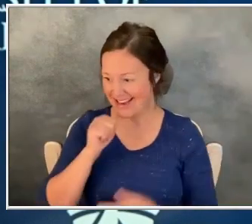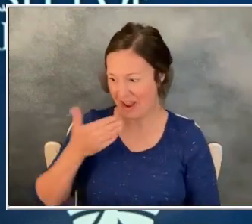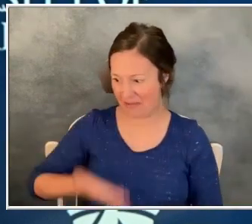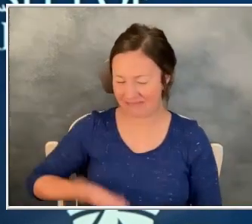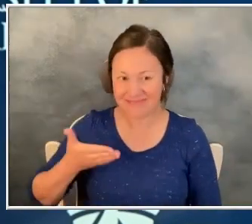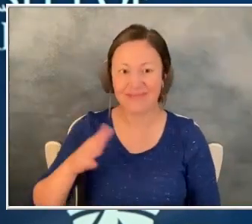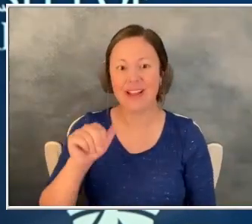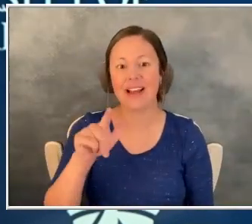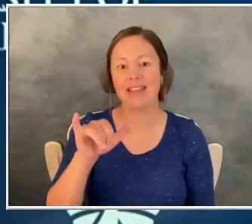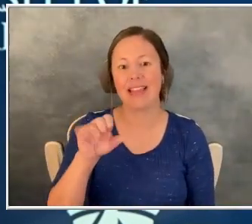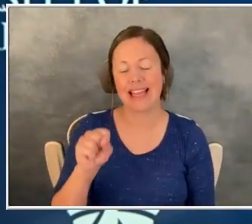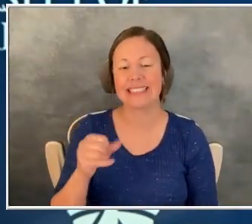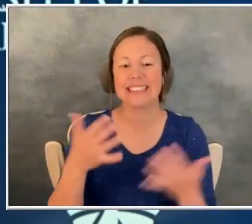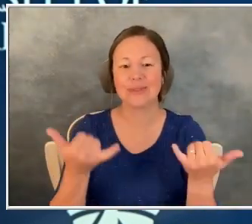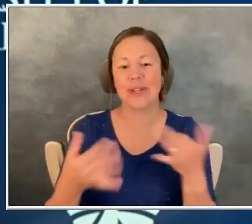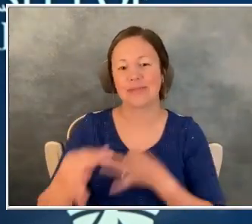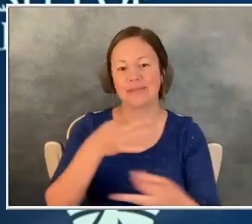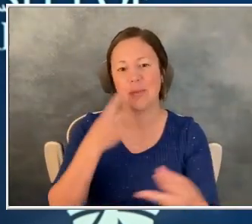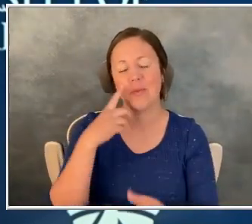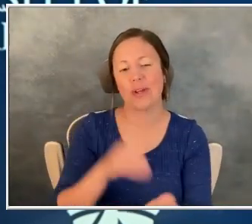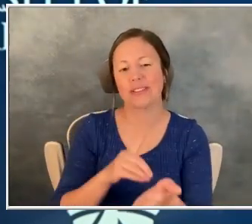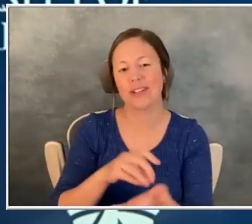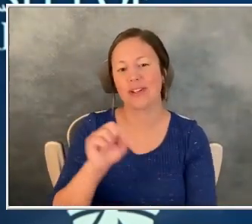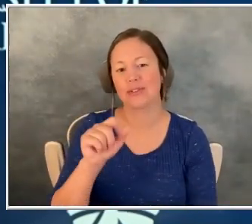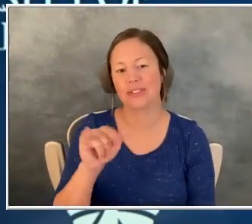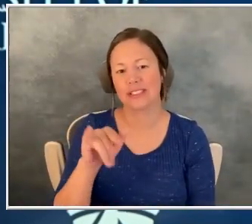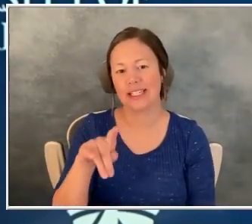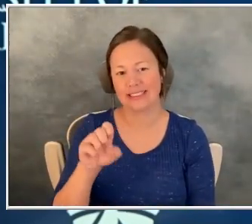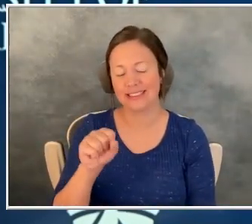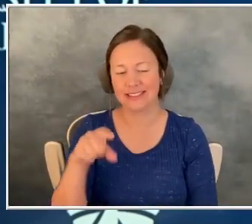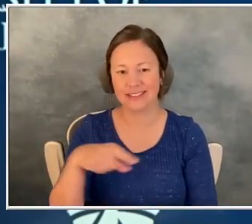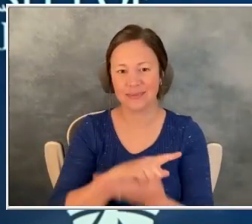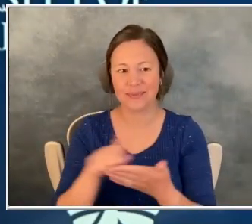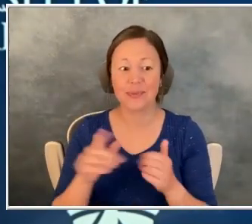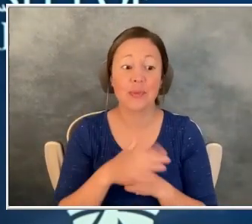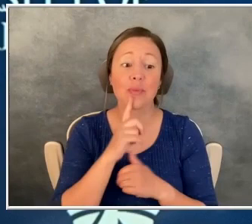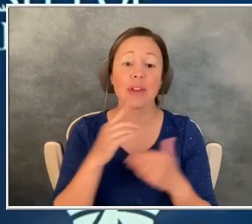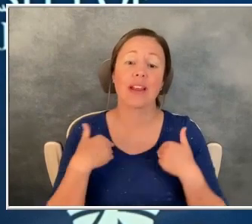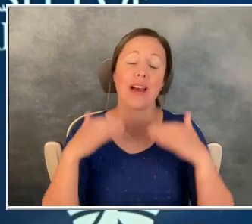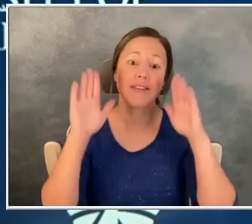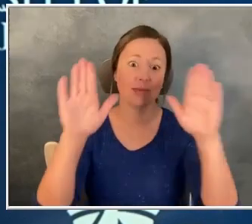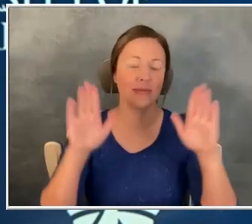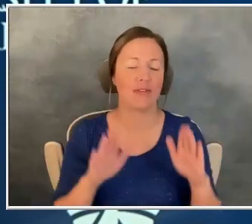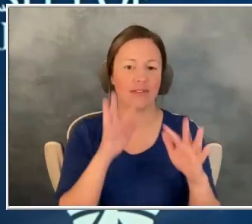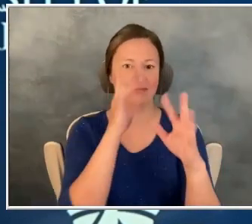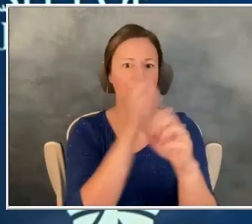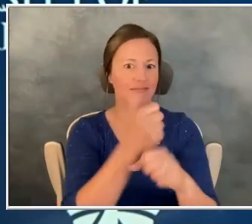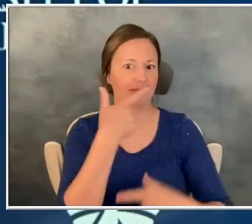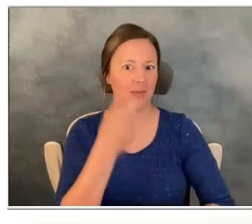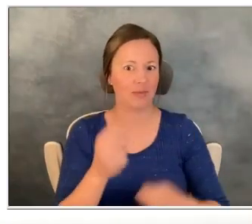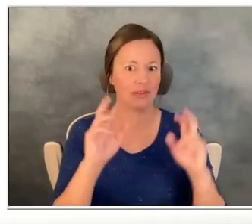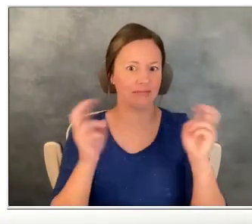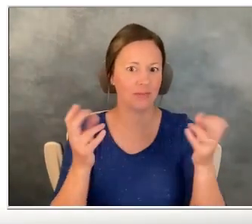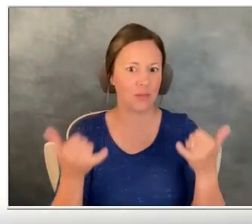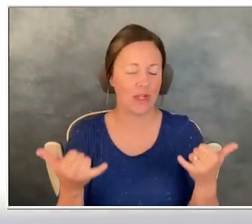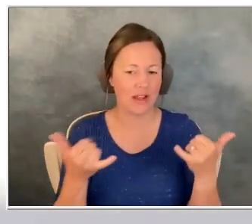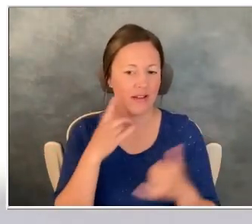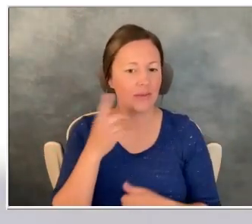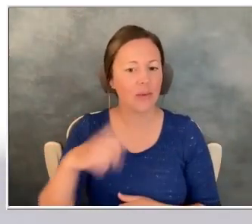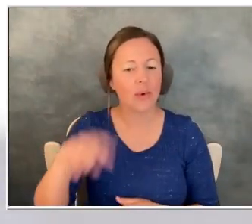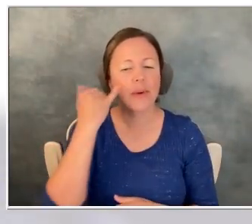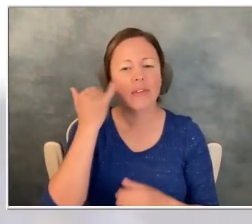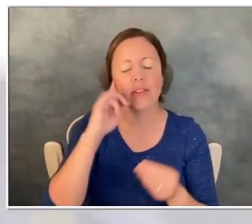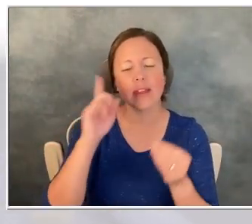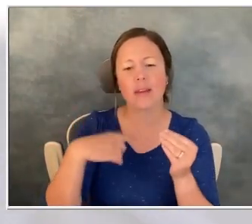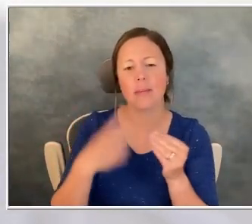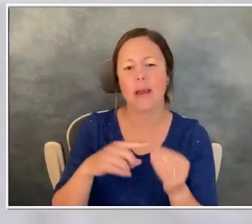in for Dr. Stites this week. And we have a really fascinating topic for you today. If you think of chemotherapy, the chances